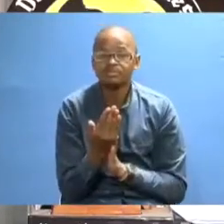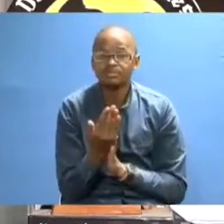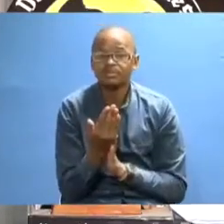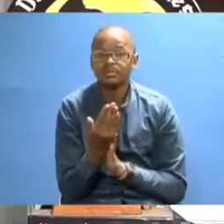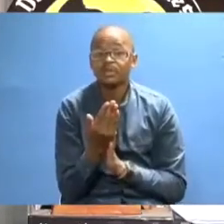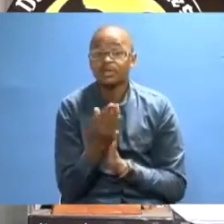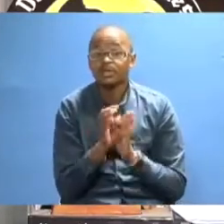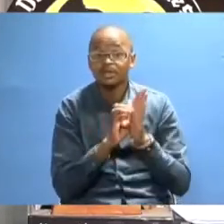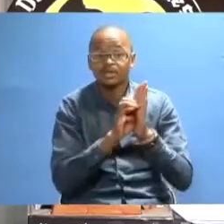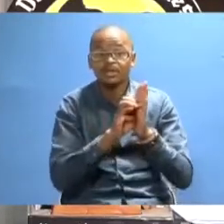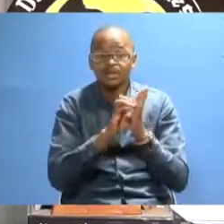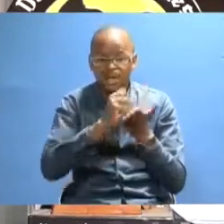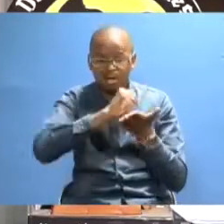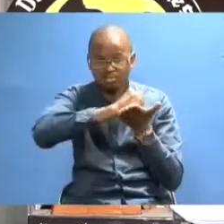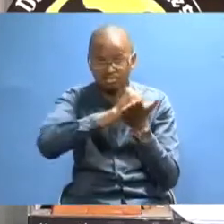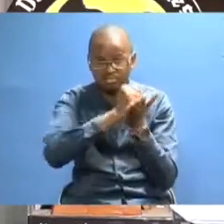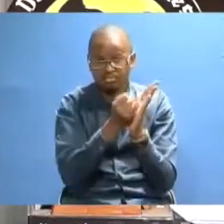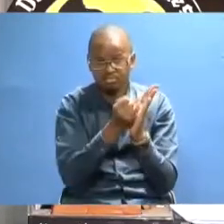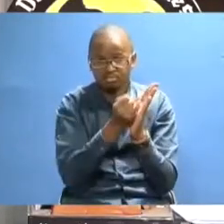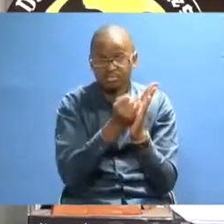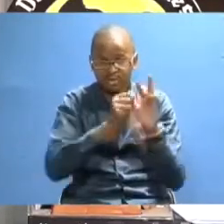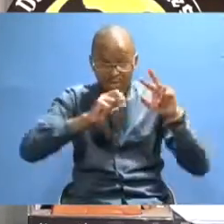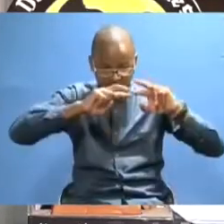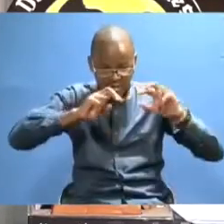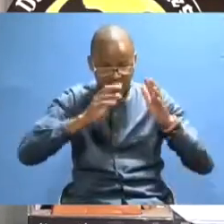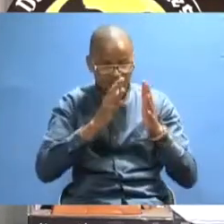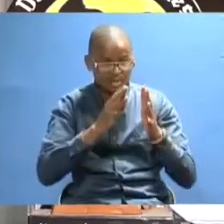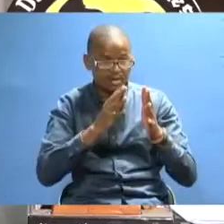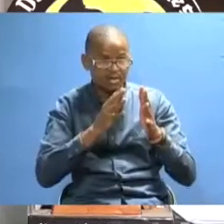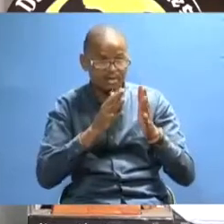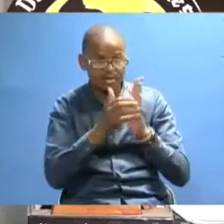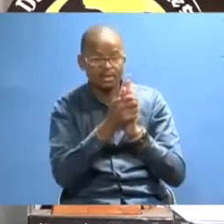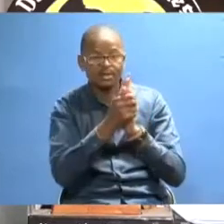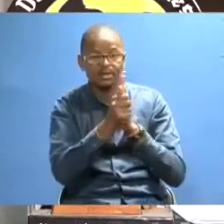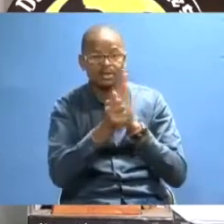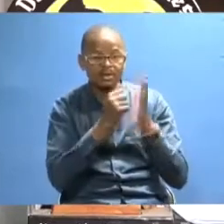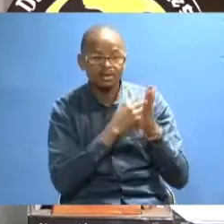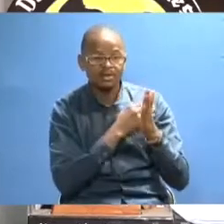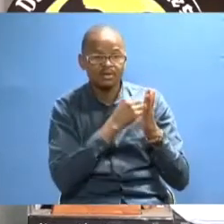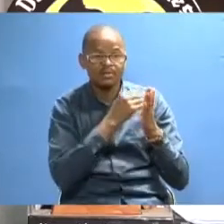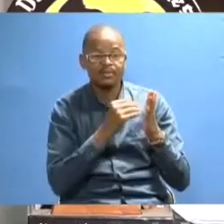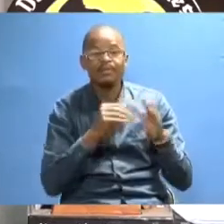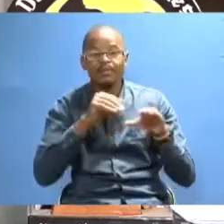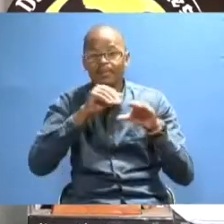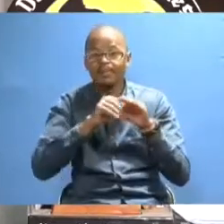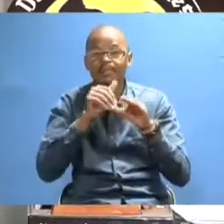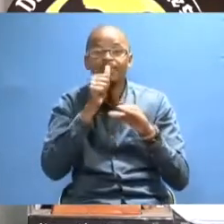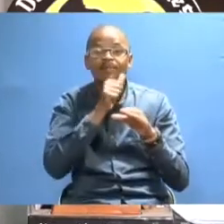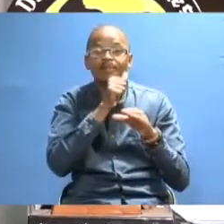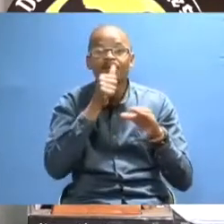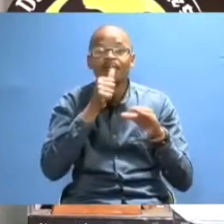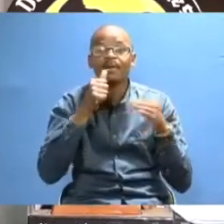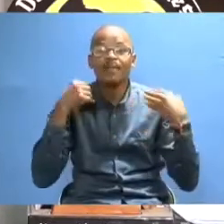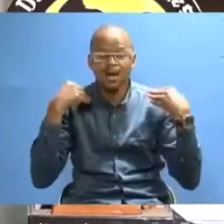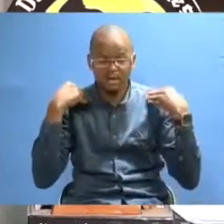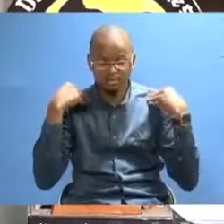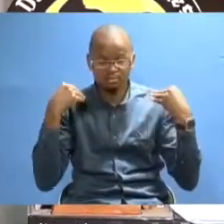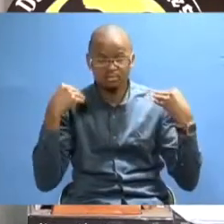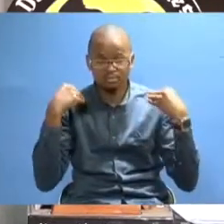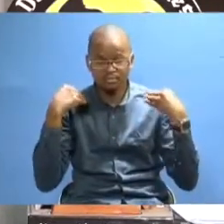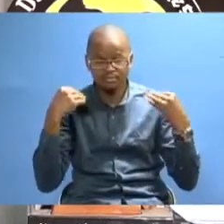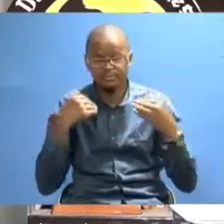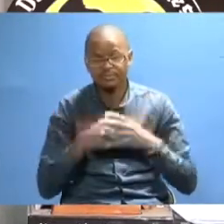such as auditors, assessors, EIA experts and in private practice.